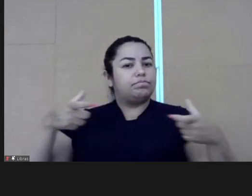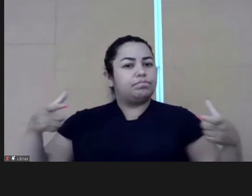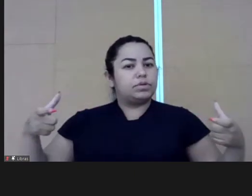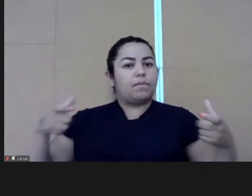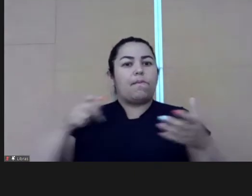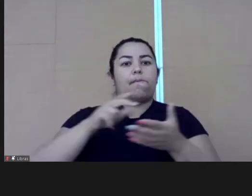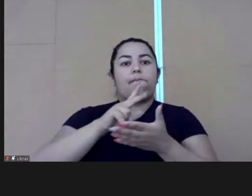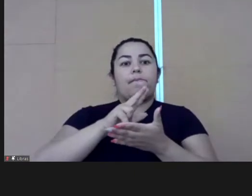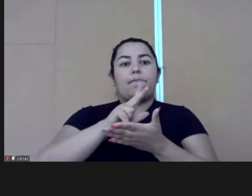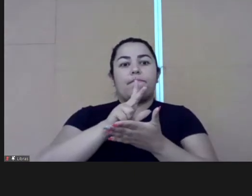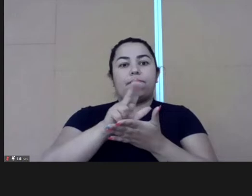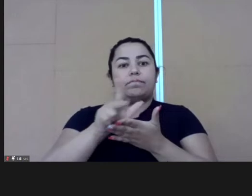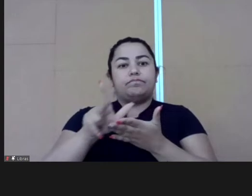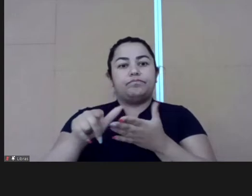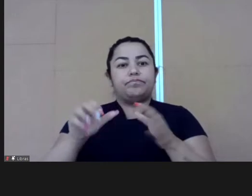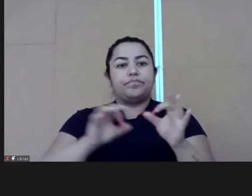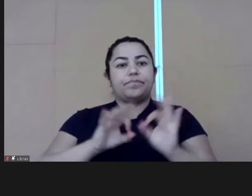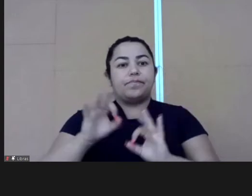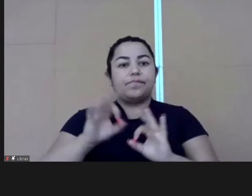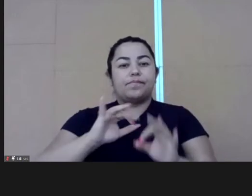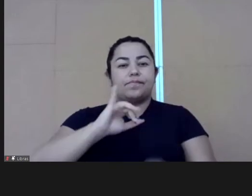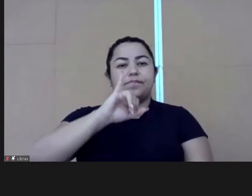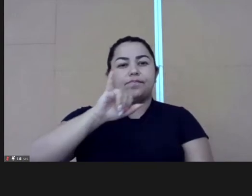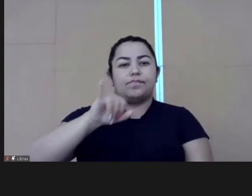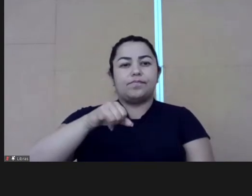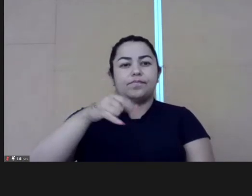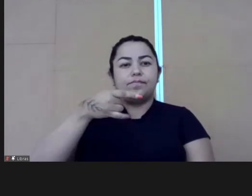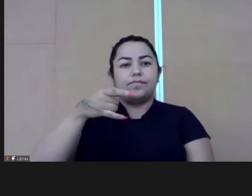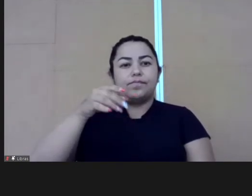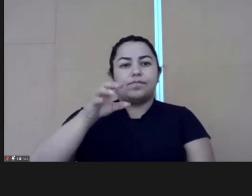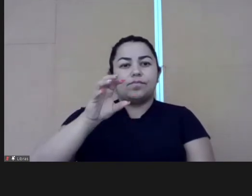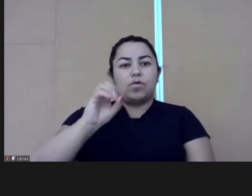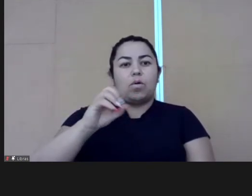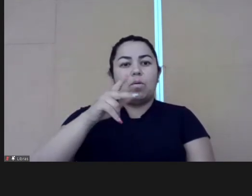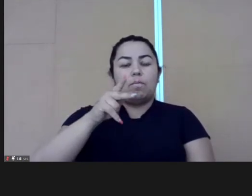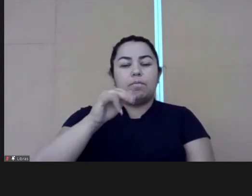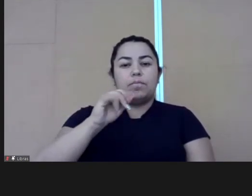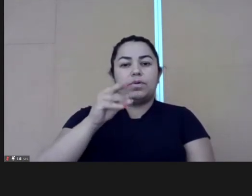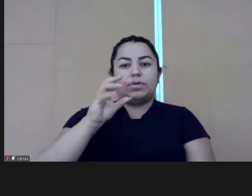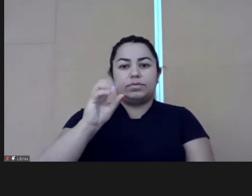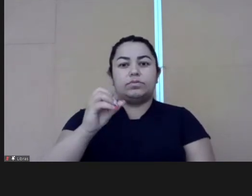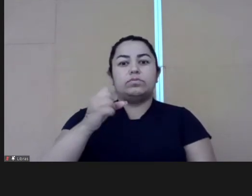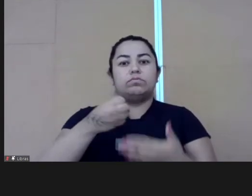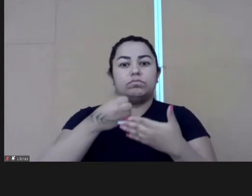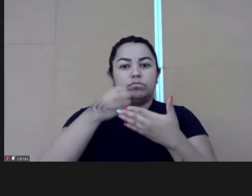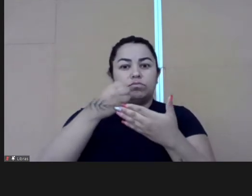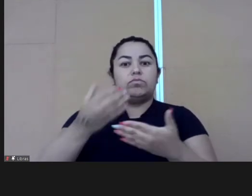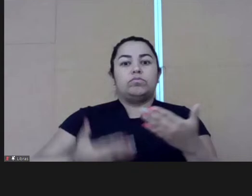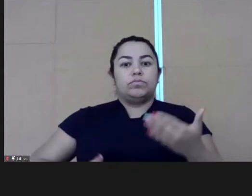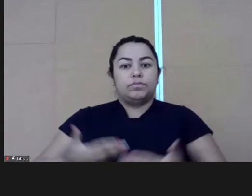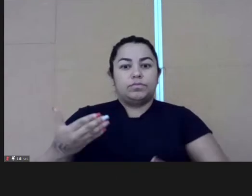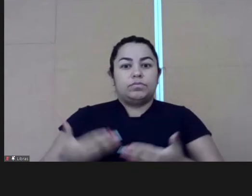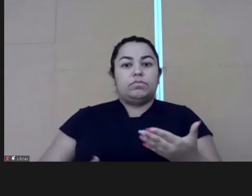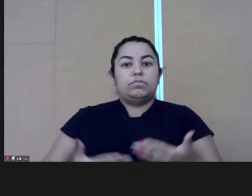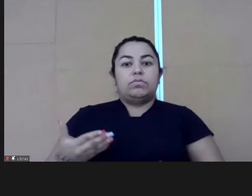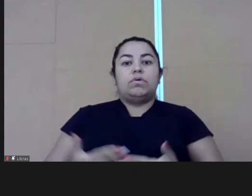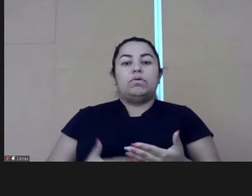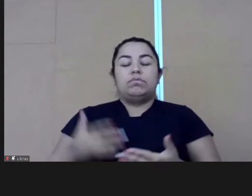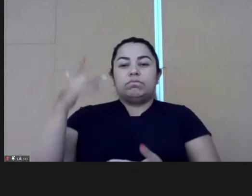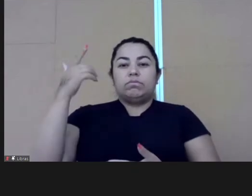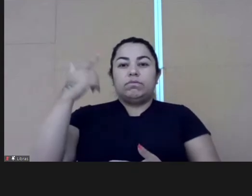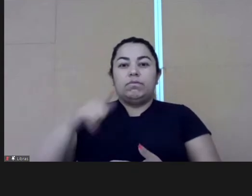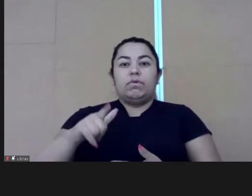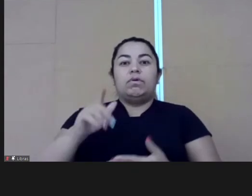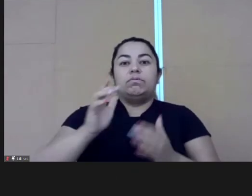And we have been extending this to other levels. Foundation João Pinheiro also provides